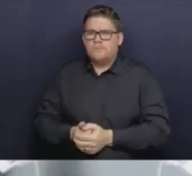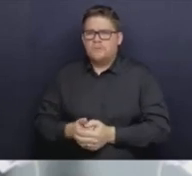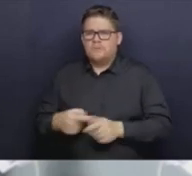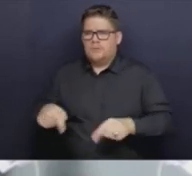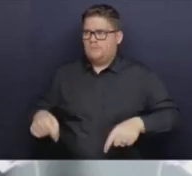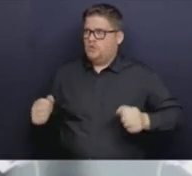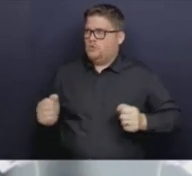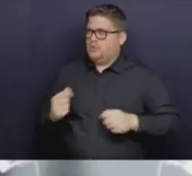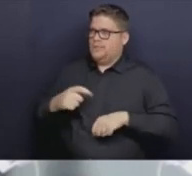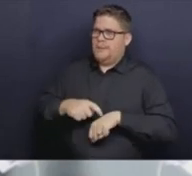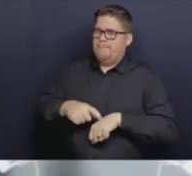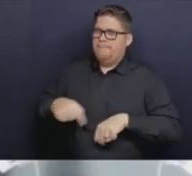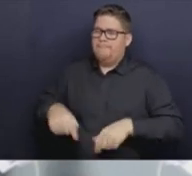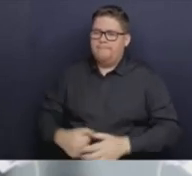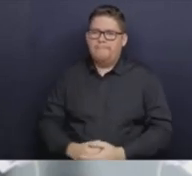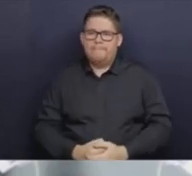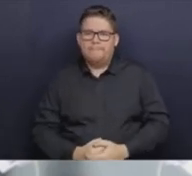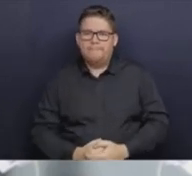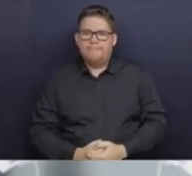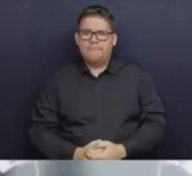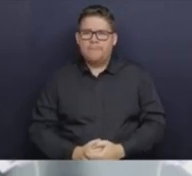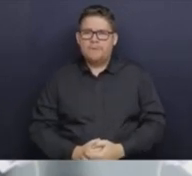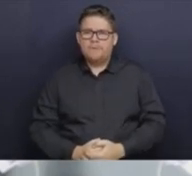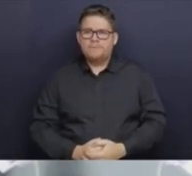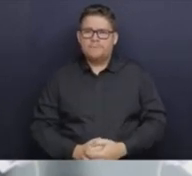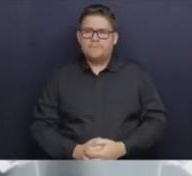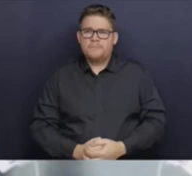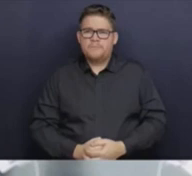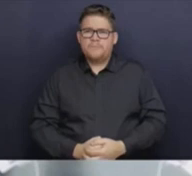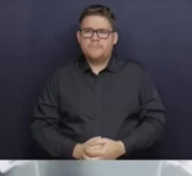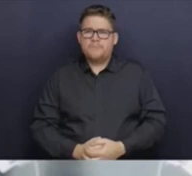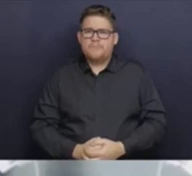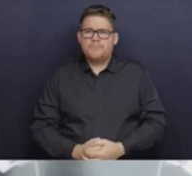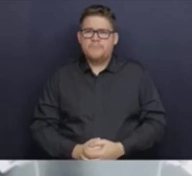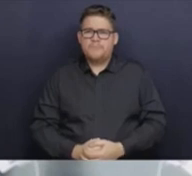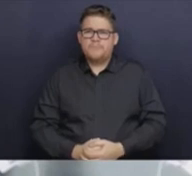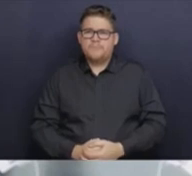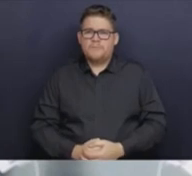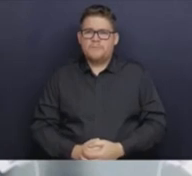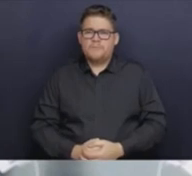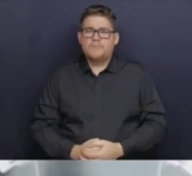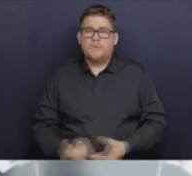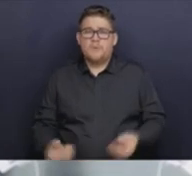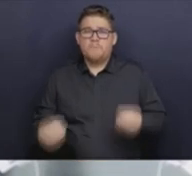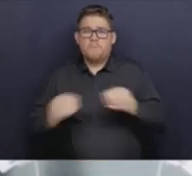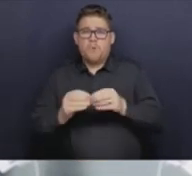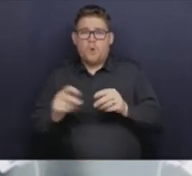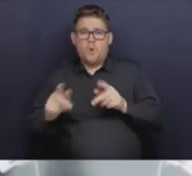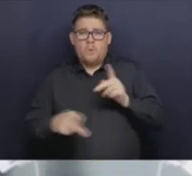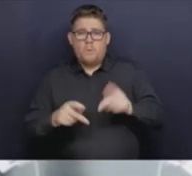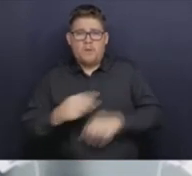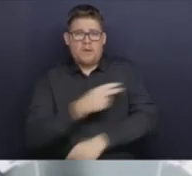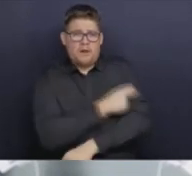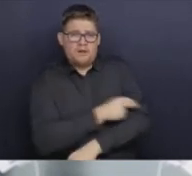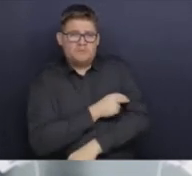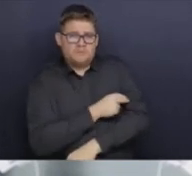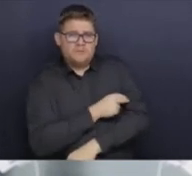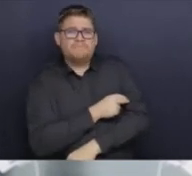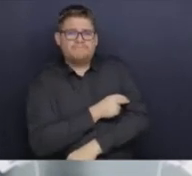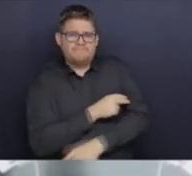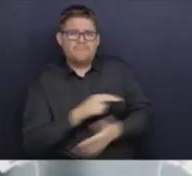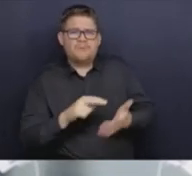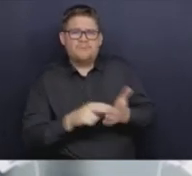things facing our health care system. More people in hospital reflects obviously more people with severe illness